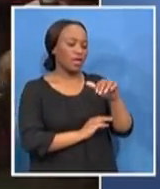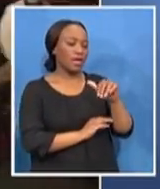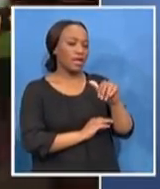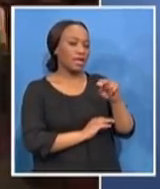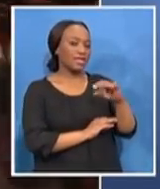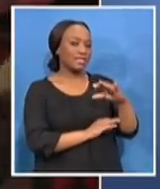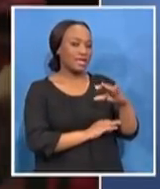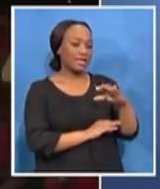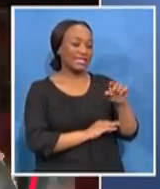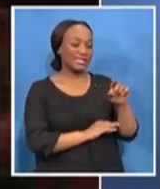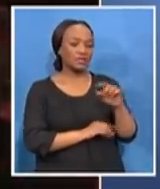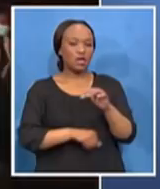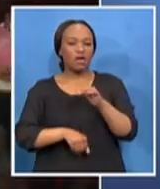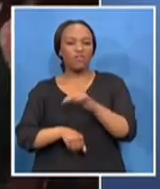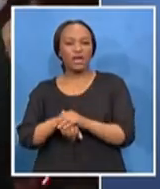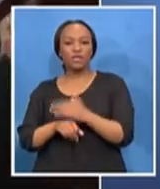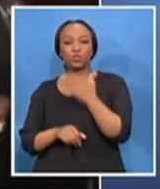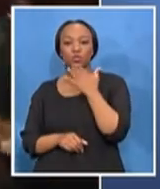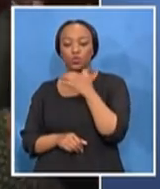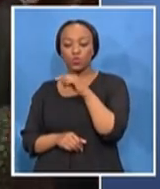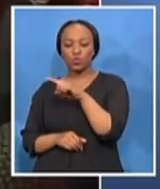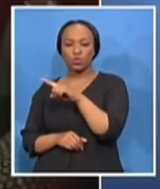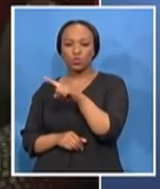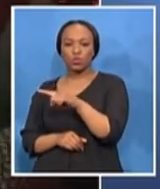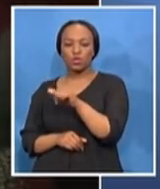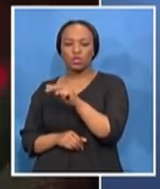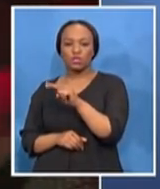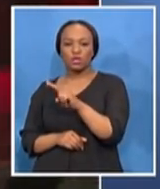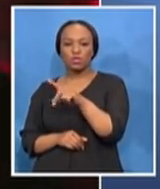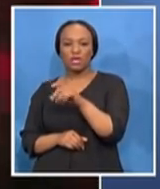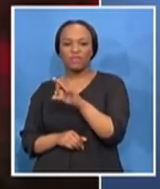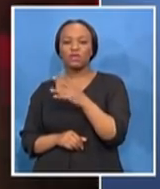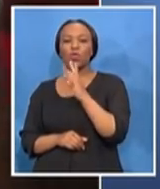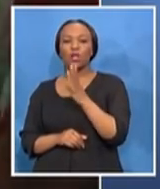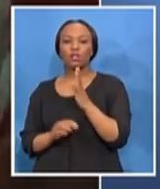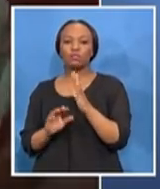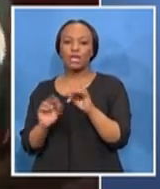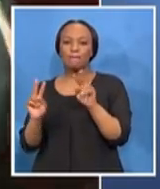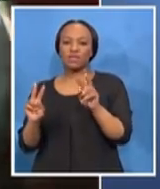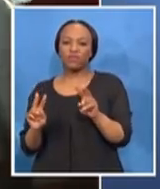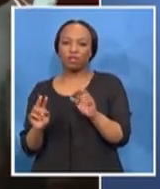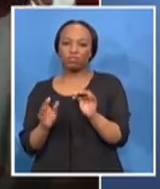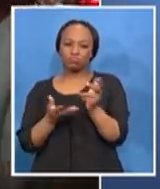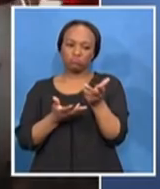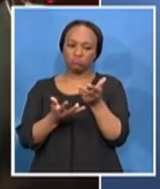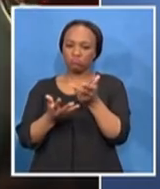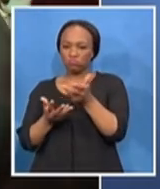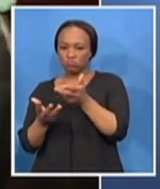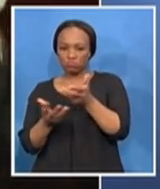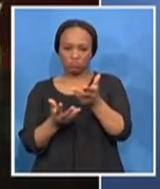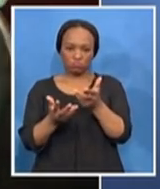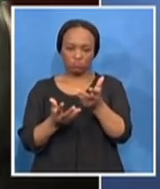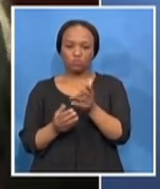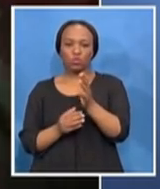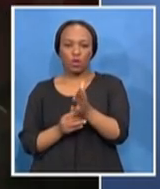take a diplomatic posture, but making it clear that the ZANU-PF must find a way